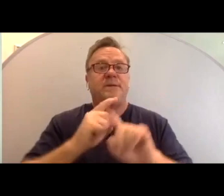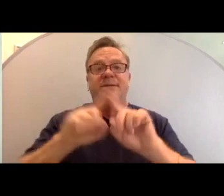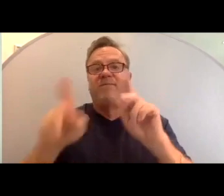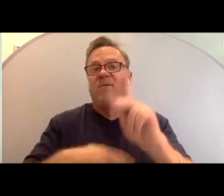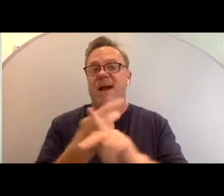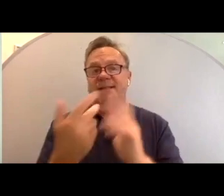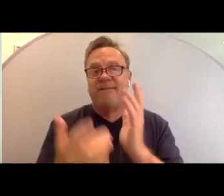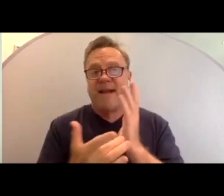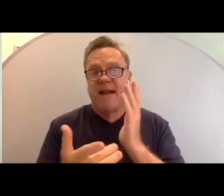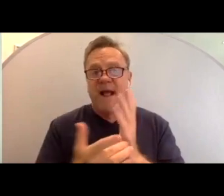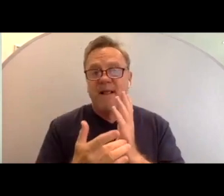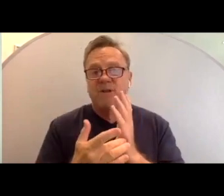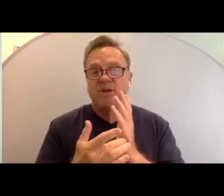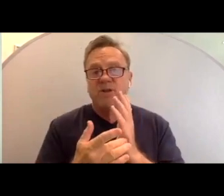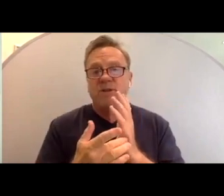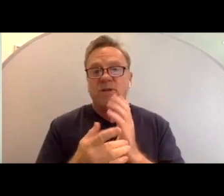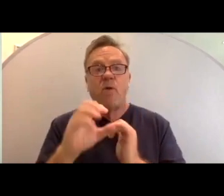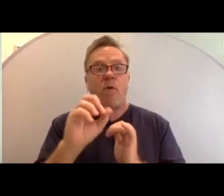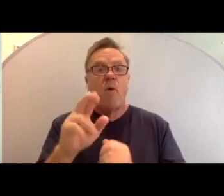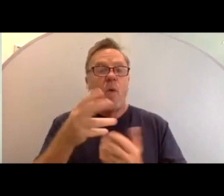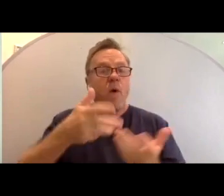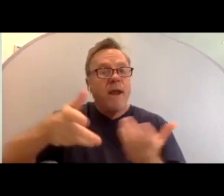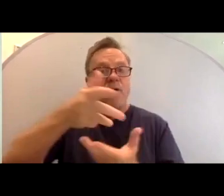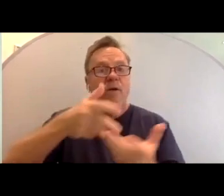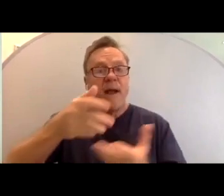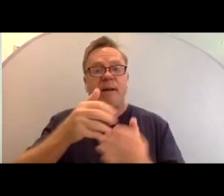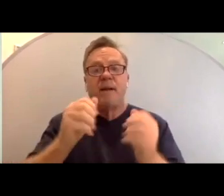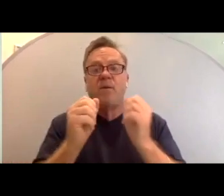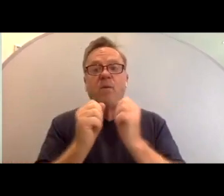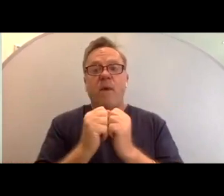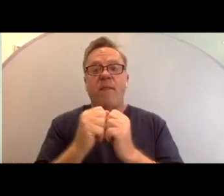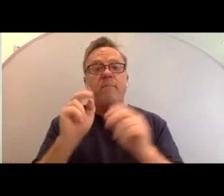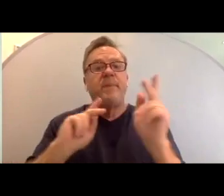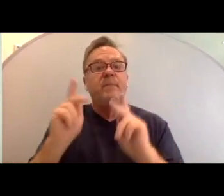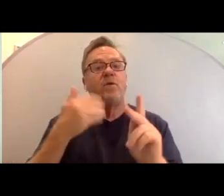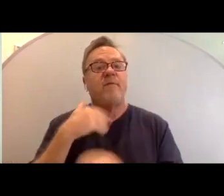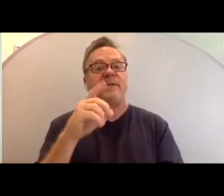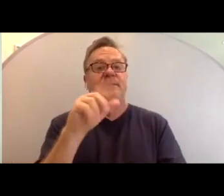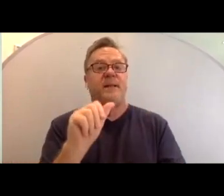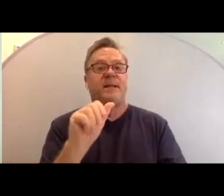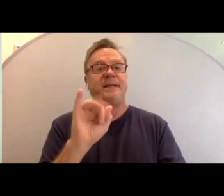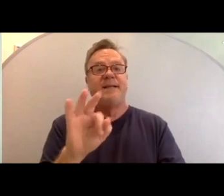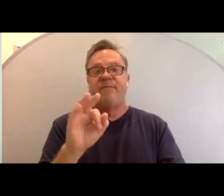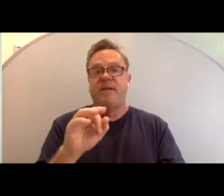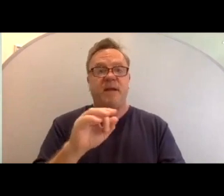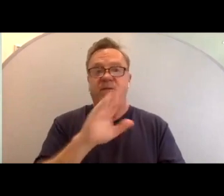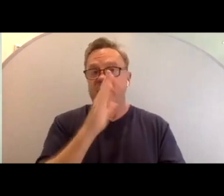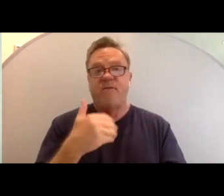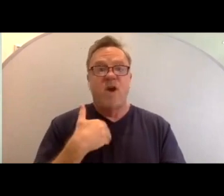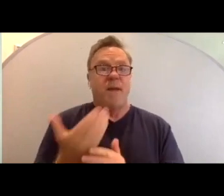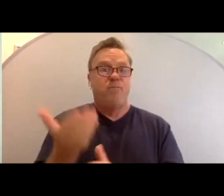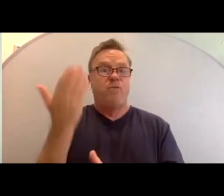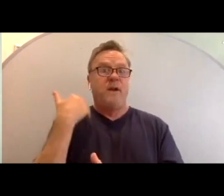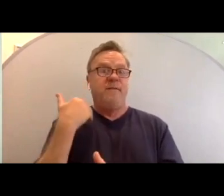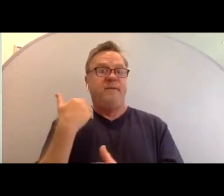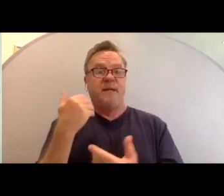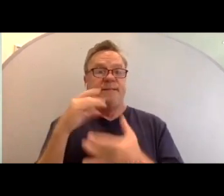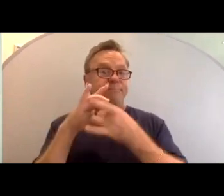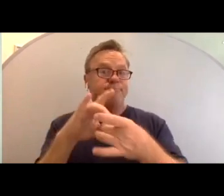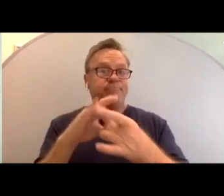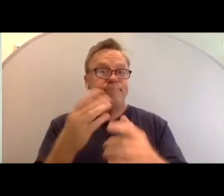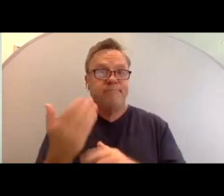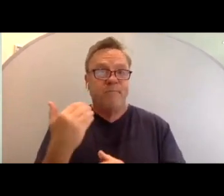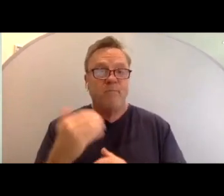of technology. Jennifer or with interacting with people with disabilities if they haven't had previous relationships. Jennifer